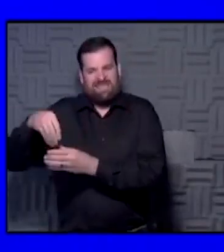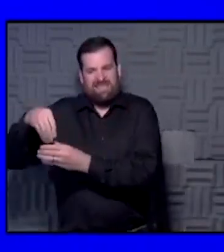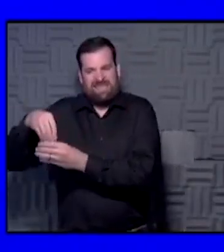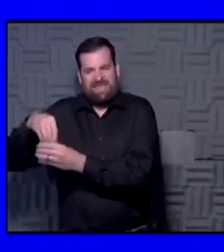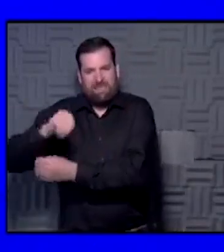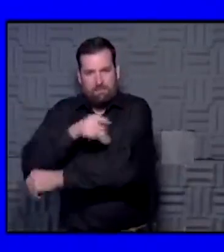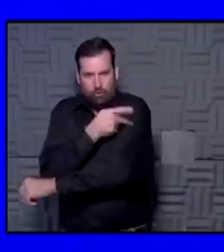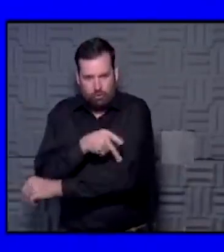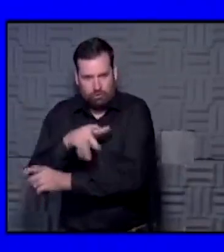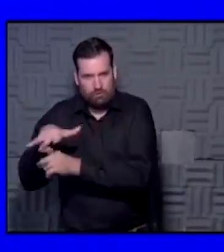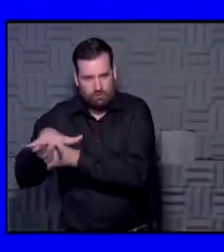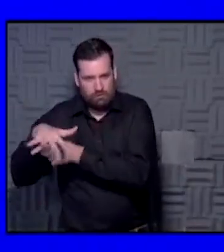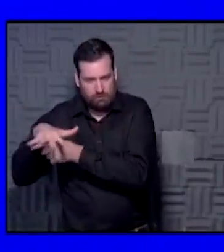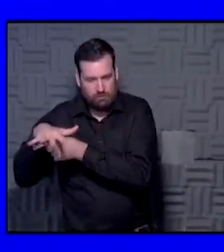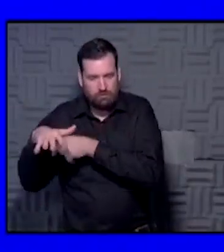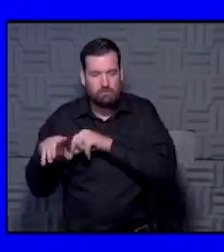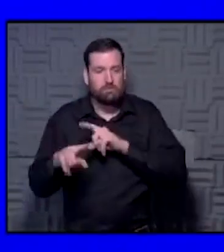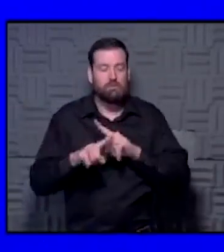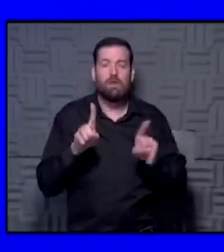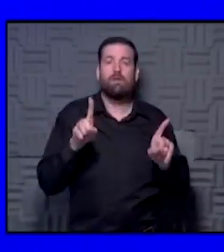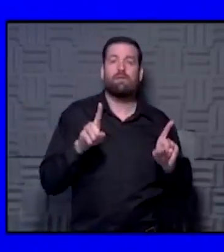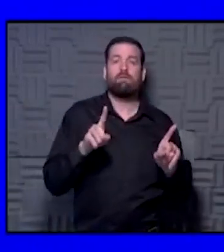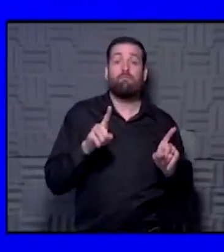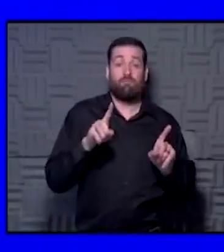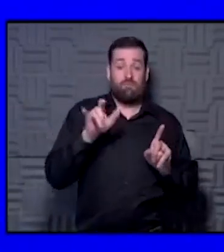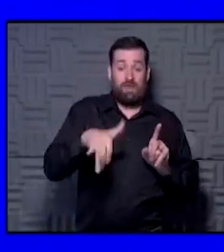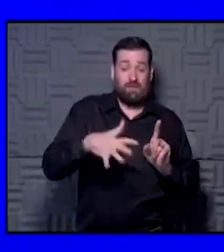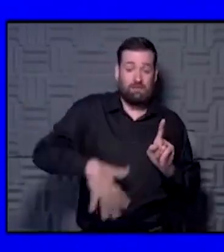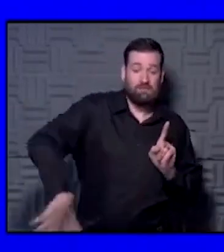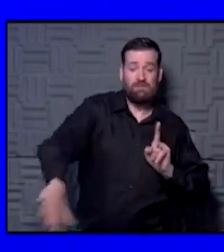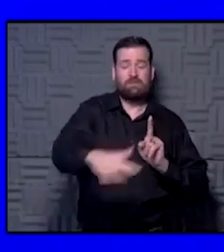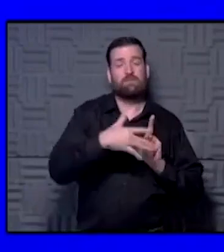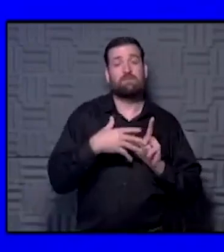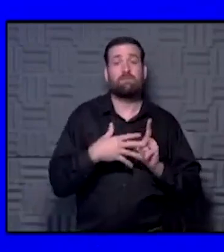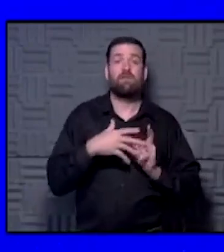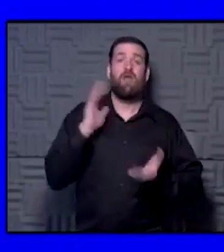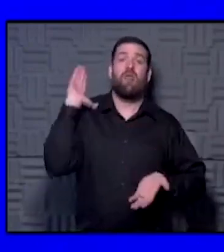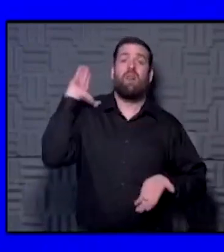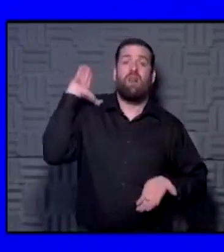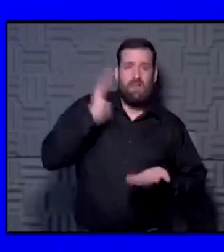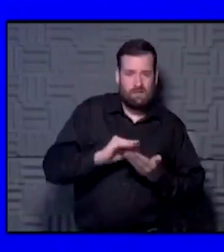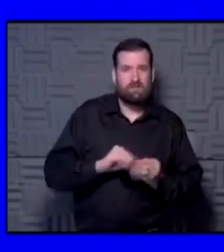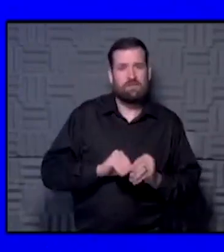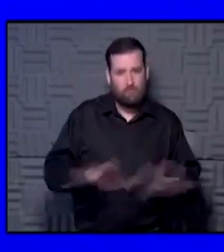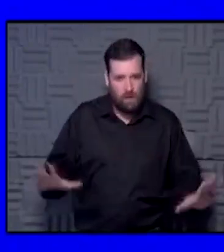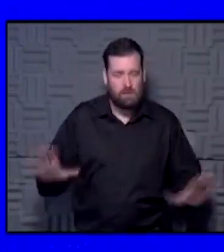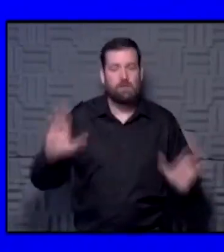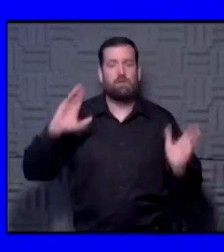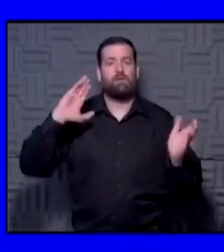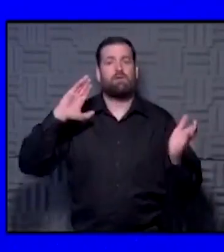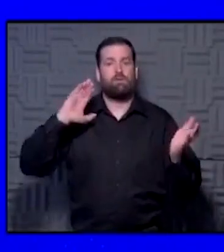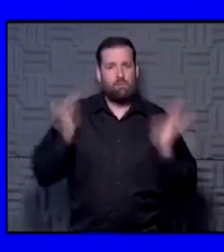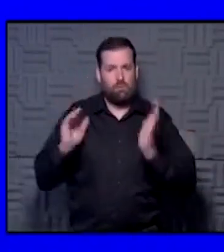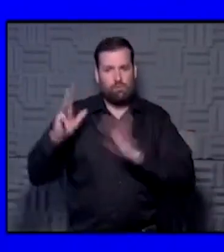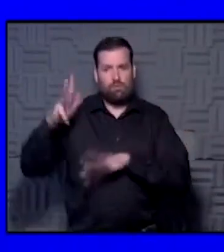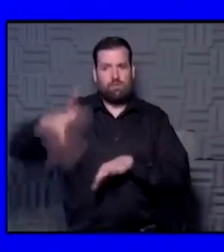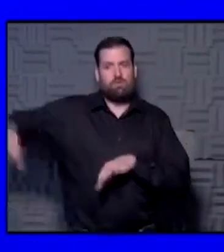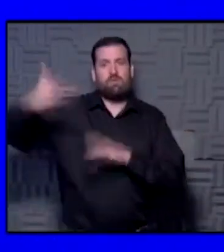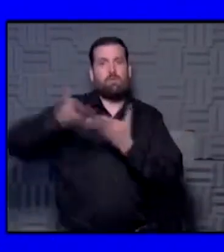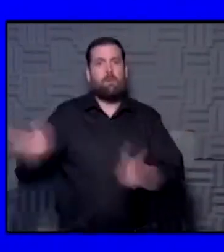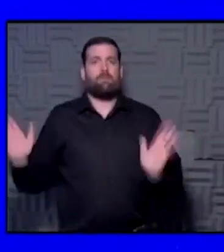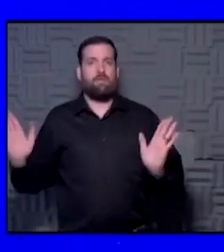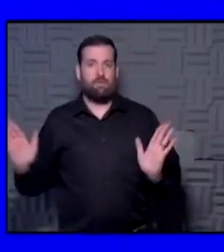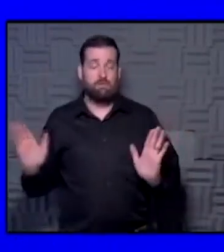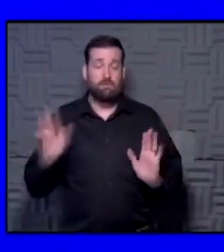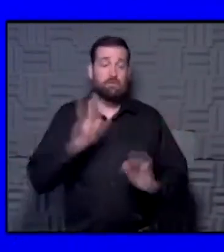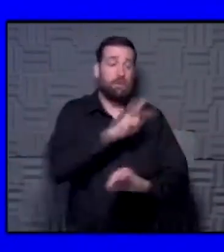in the hospital. But in these settings, it is much lower of spread to people. So from